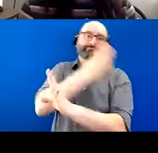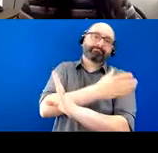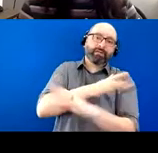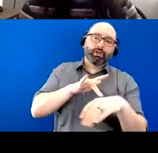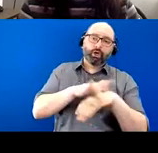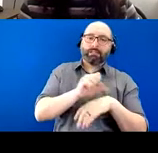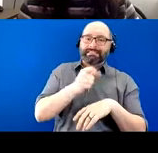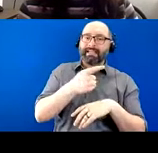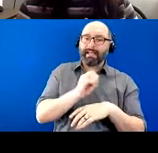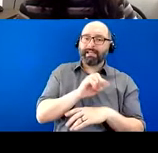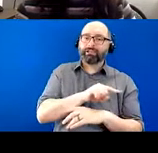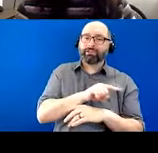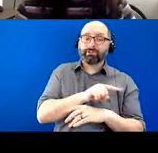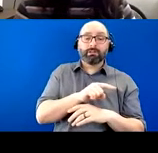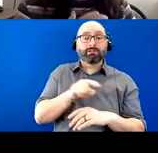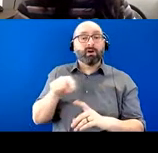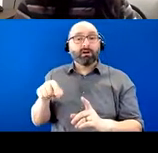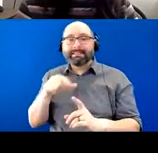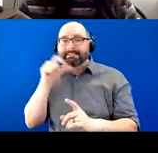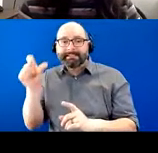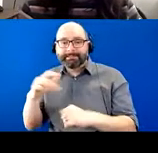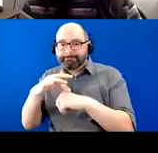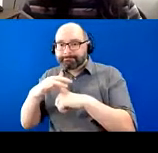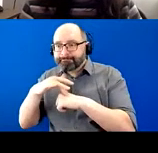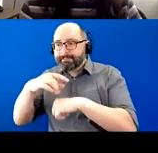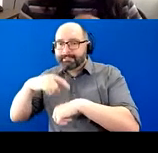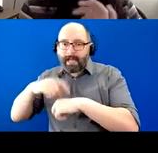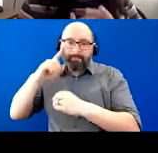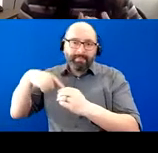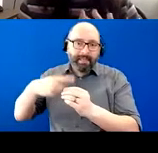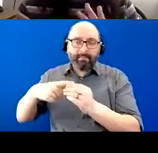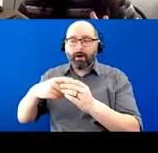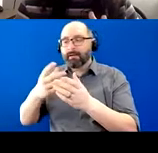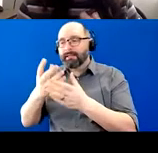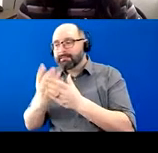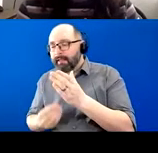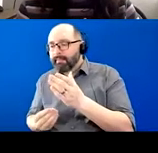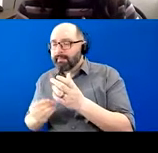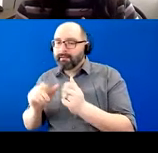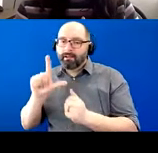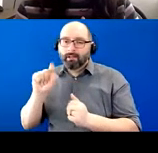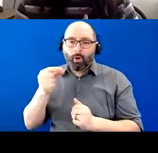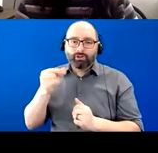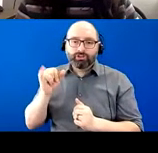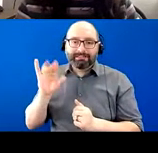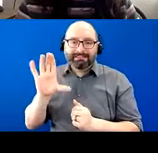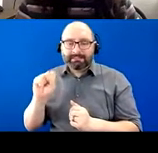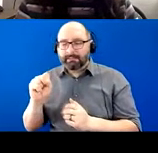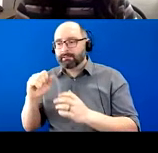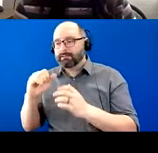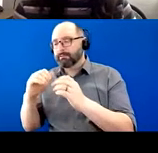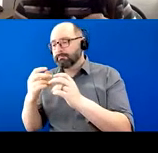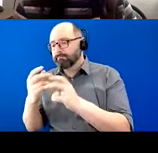the disease. So she didn't spend as much time thinking about death and the logistics of what to do after.